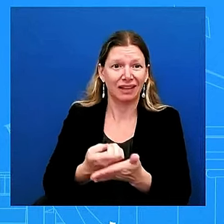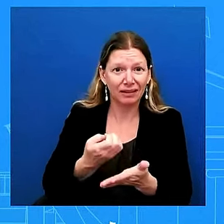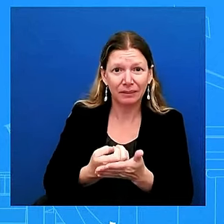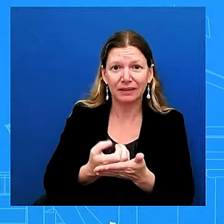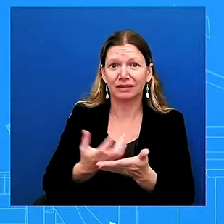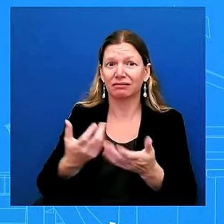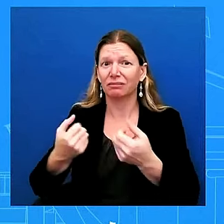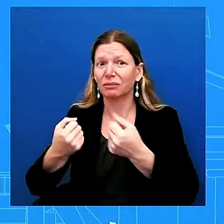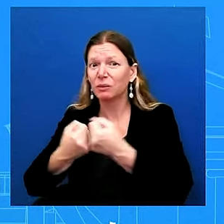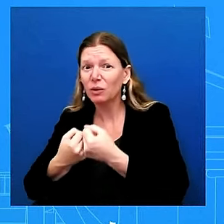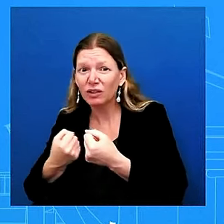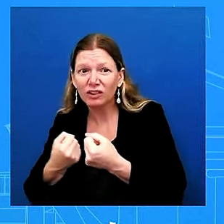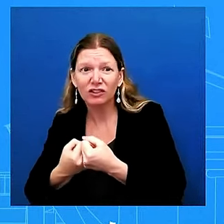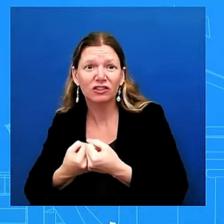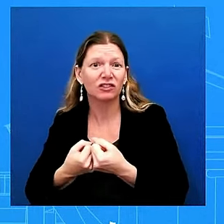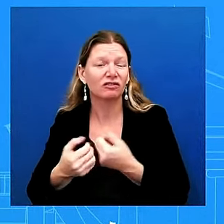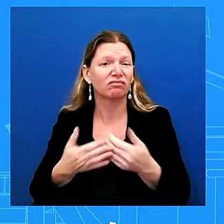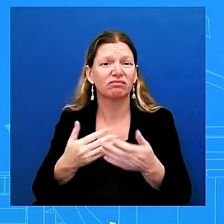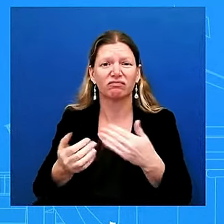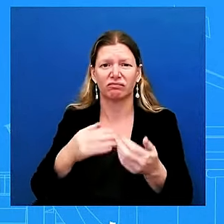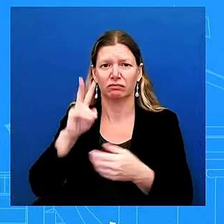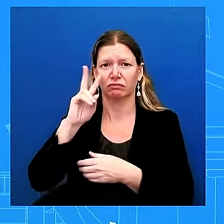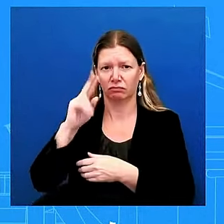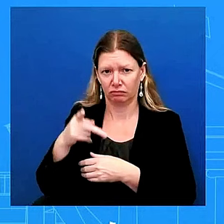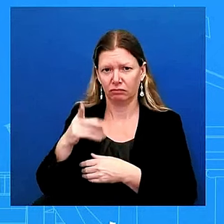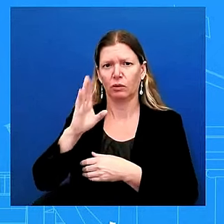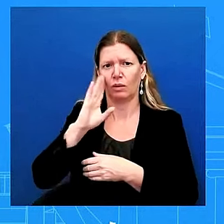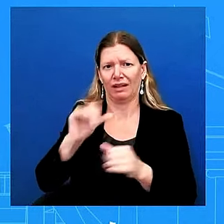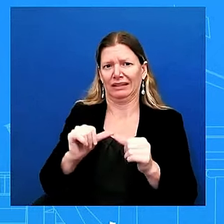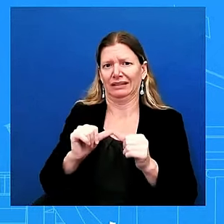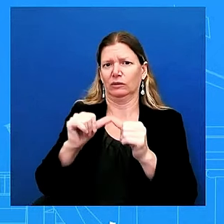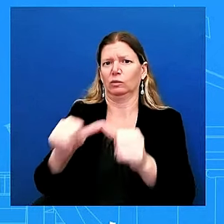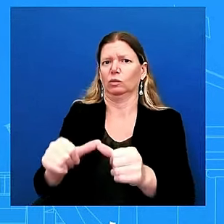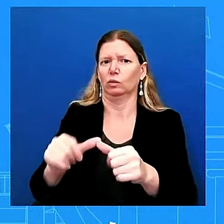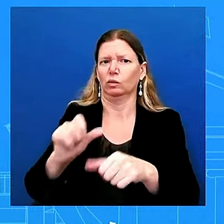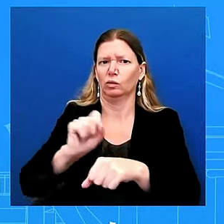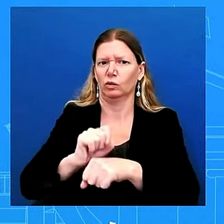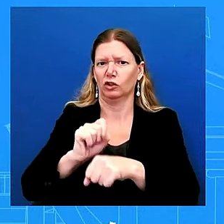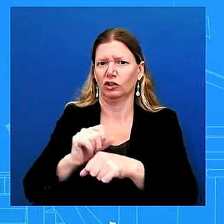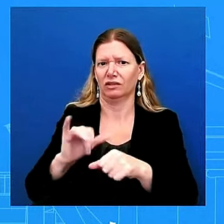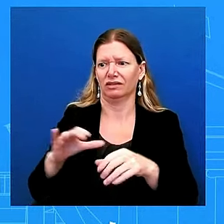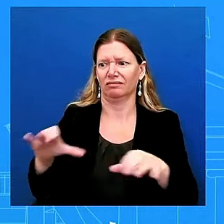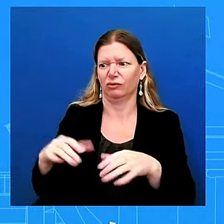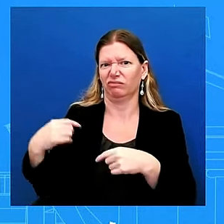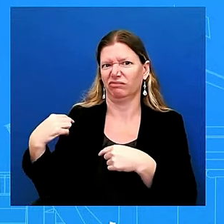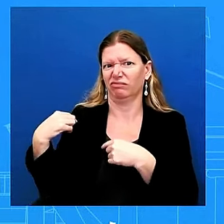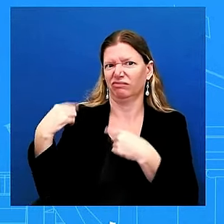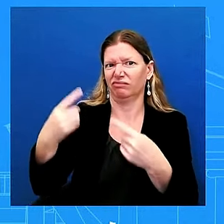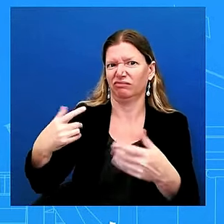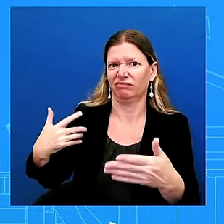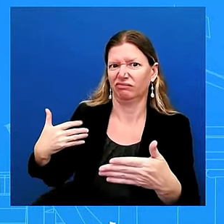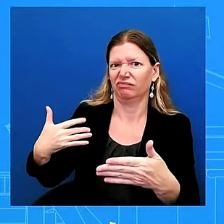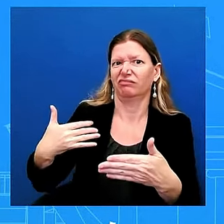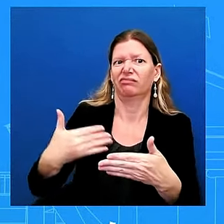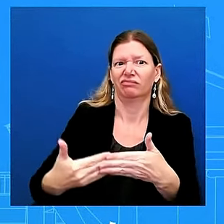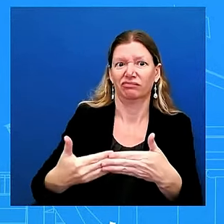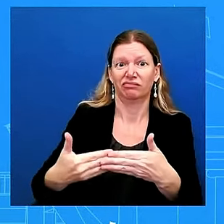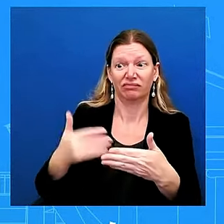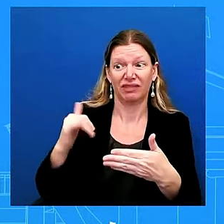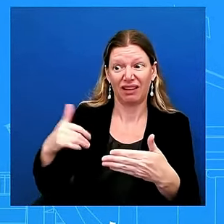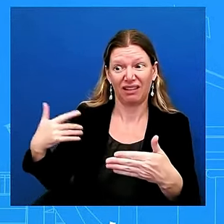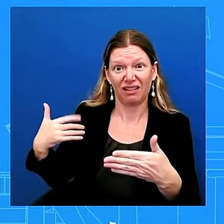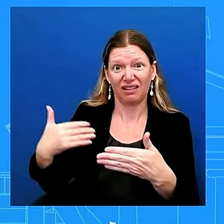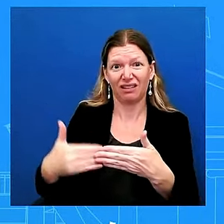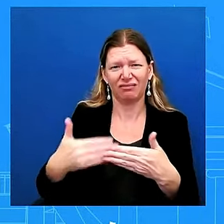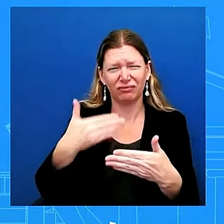do uh that is you know the the good work that we've been able to do together whether it's the economy health care uh getting some of these historic